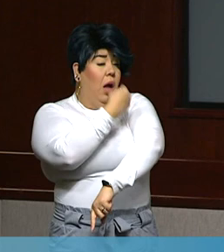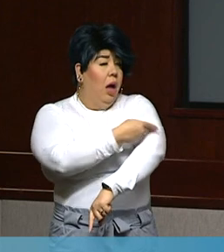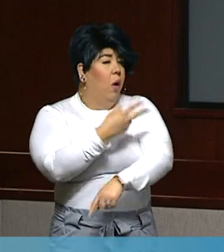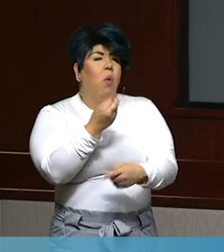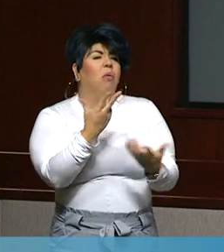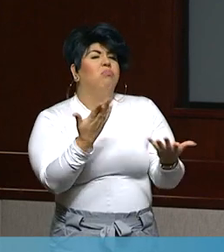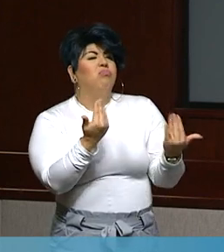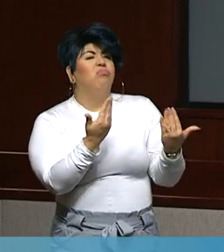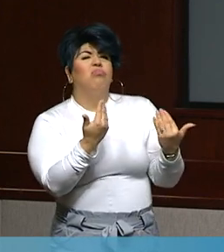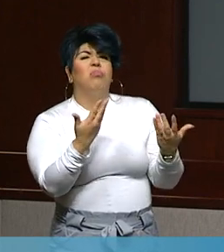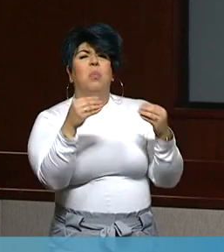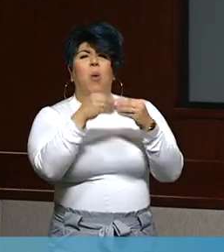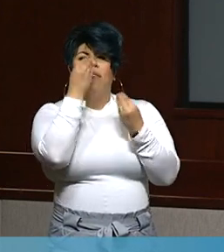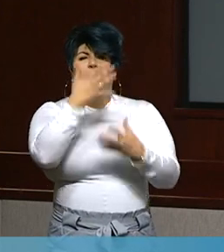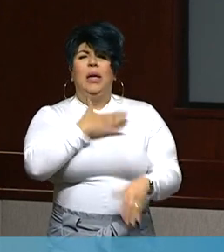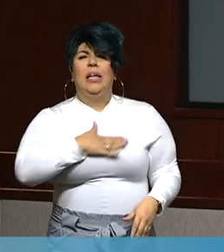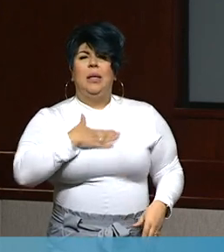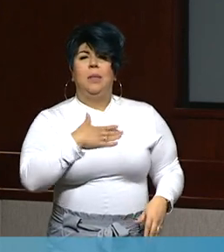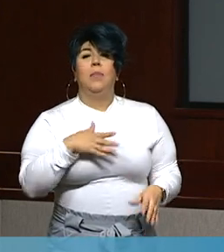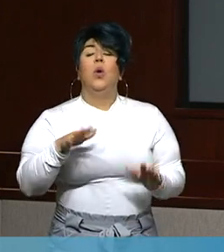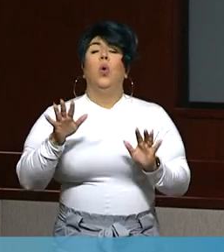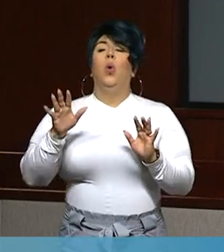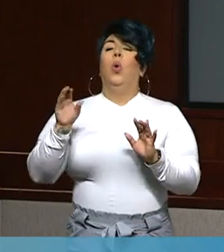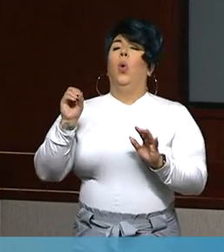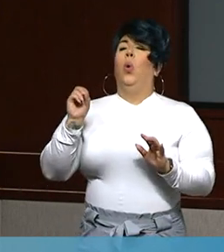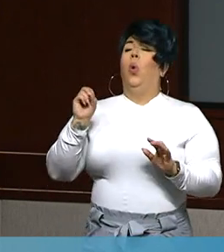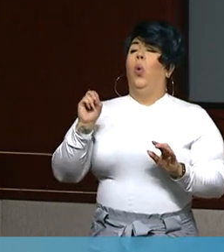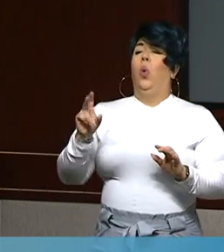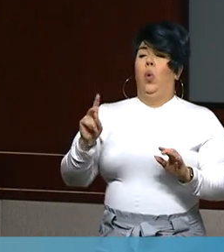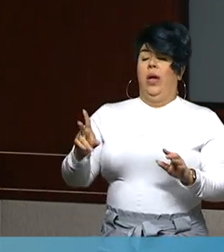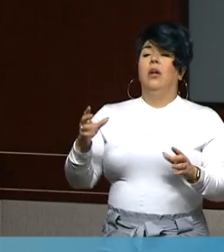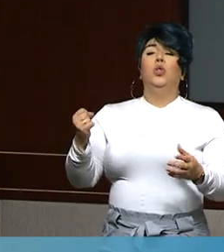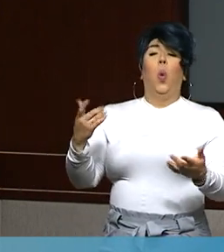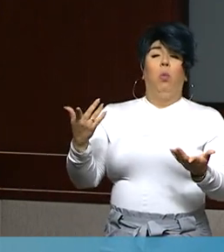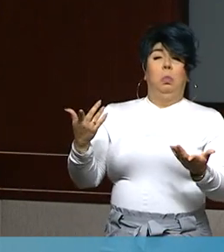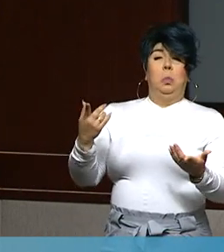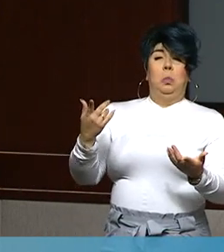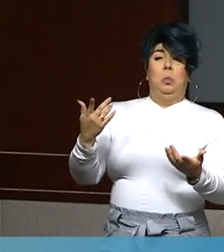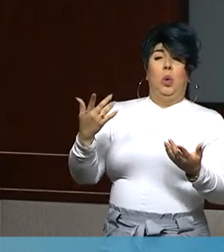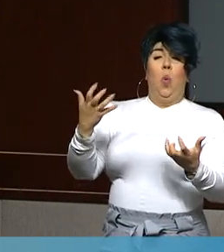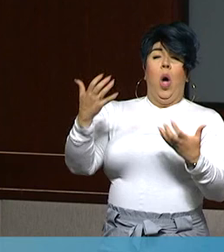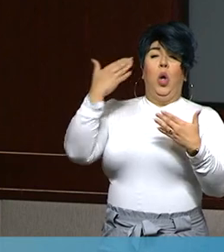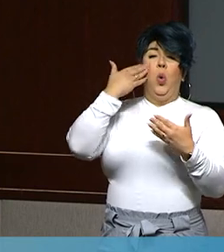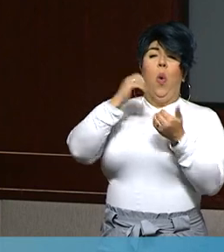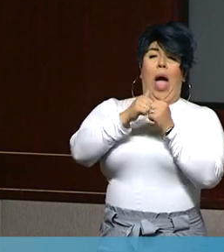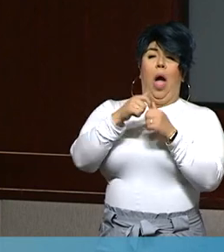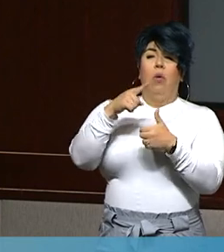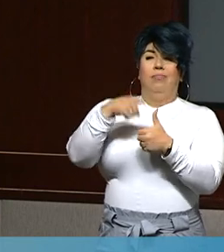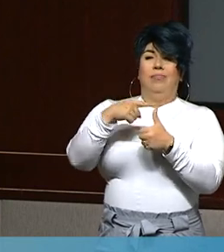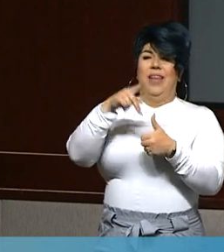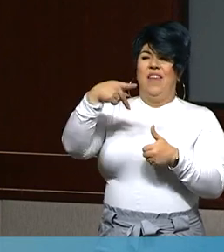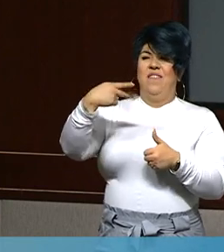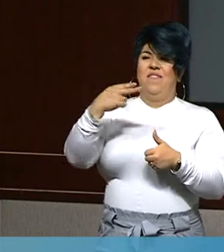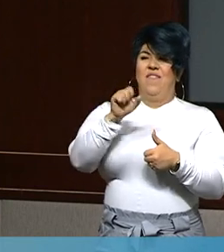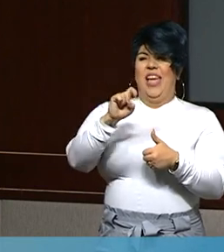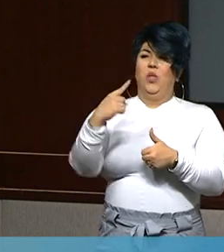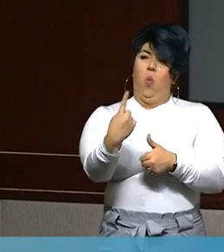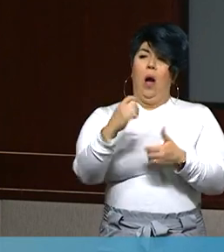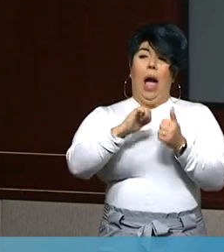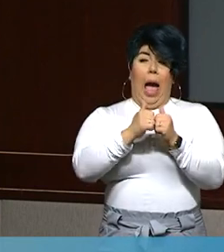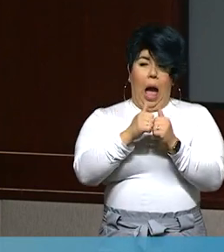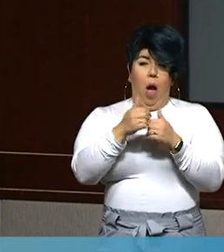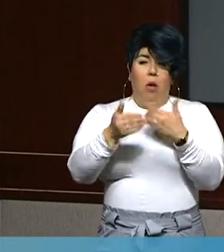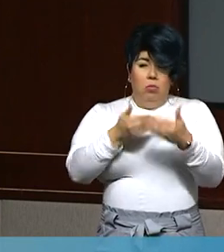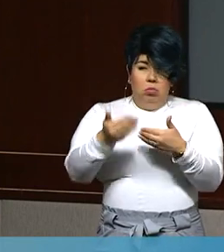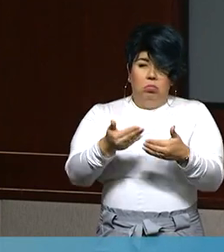that. Okay. So you're looking for a plan on how phase 1A of the vaccine will be